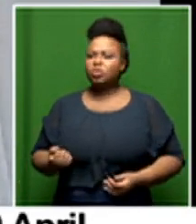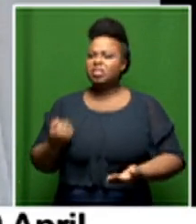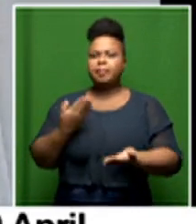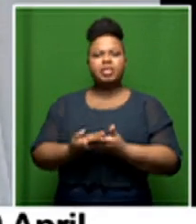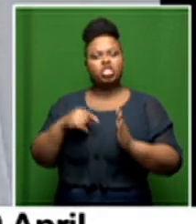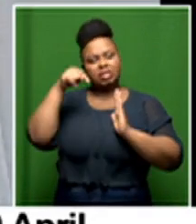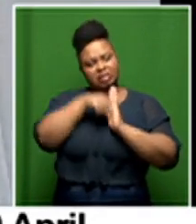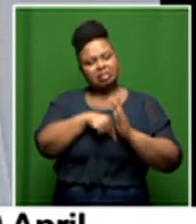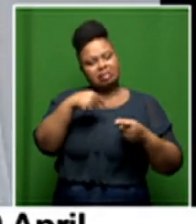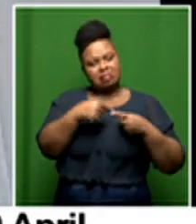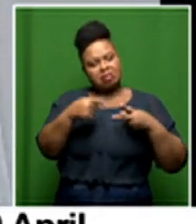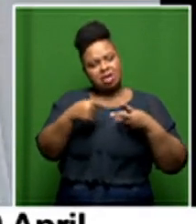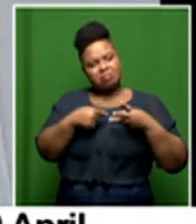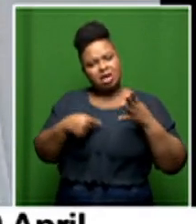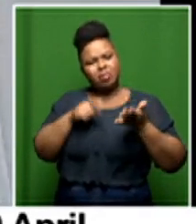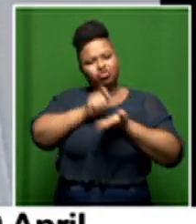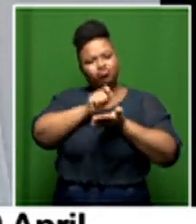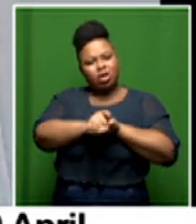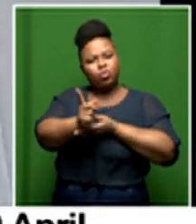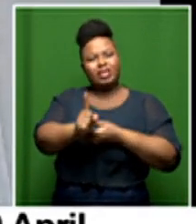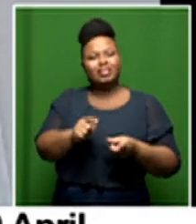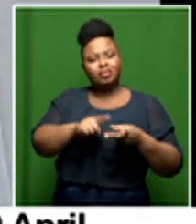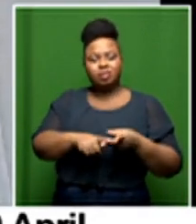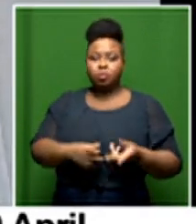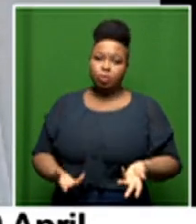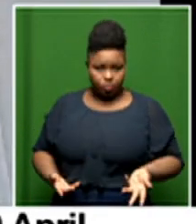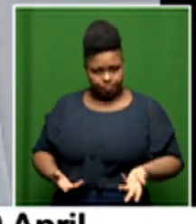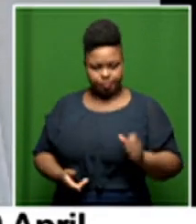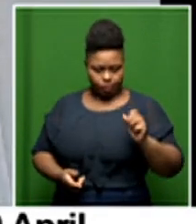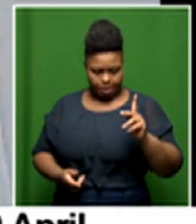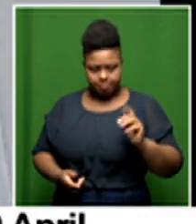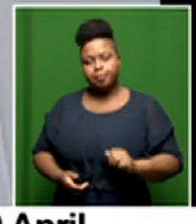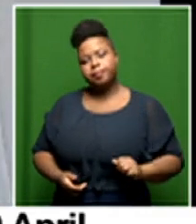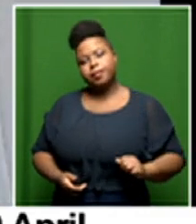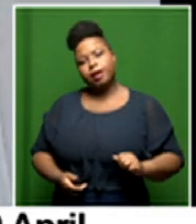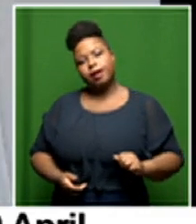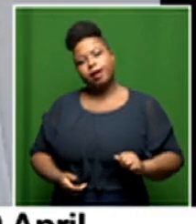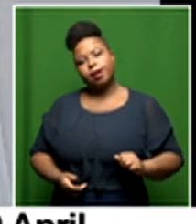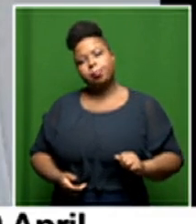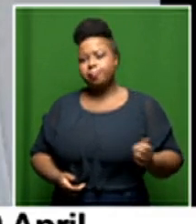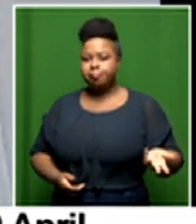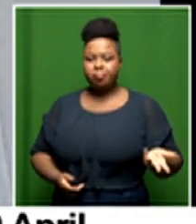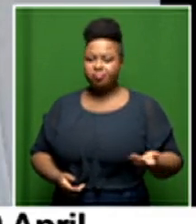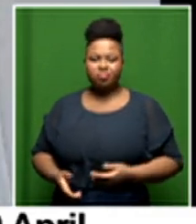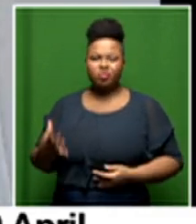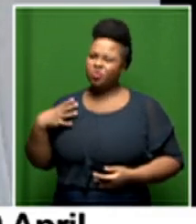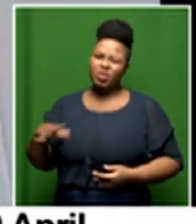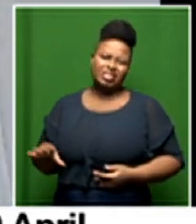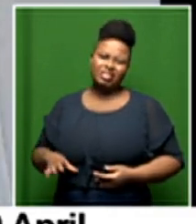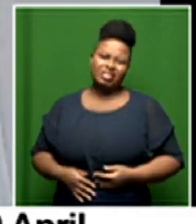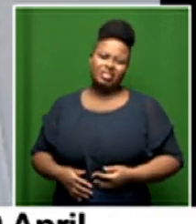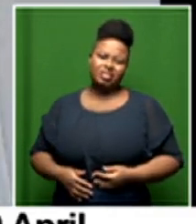submissions entail what should we state you know what are you looking for well really um you know we don't want to